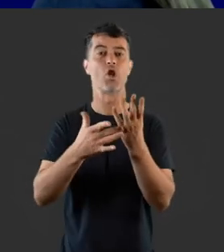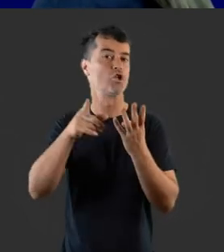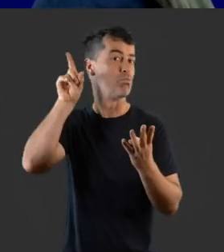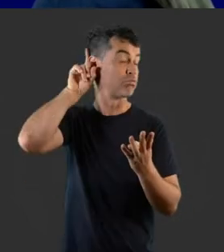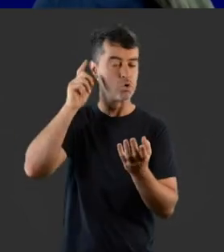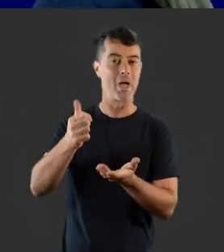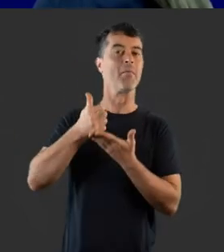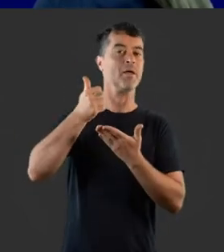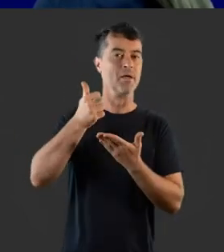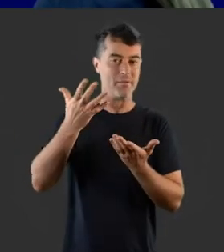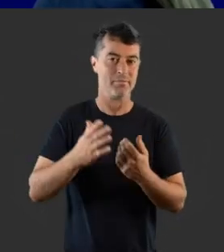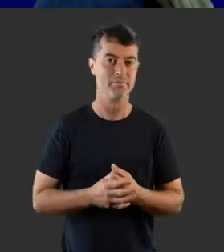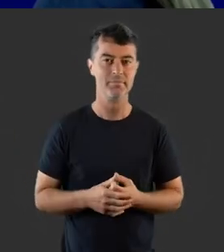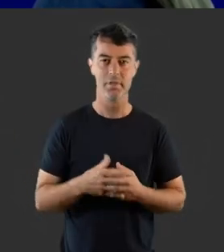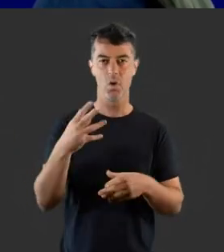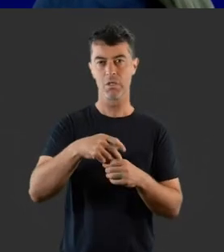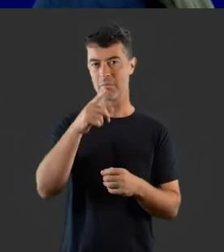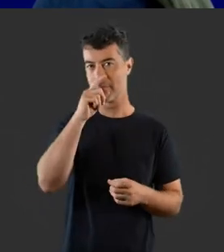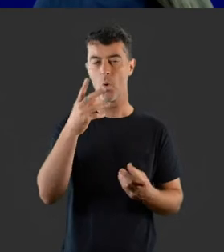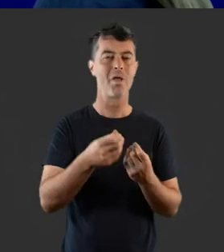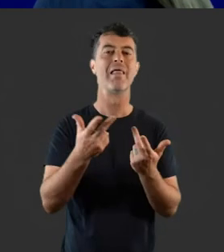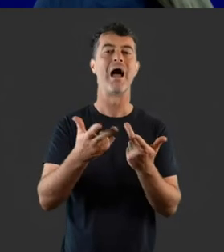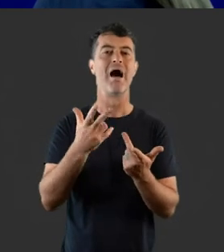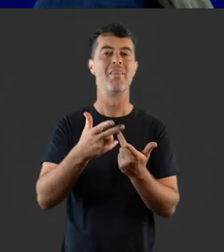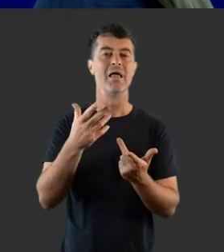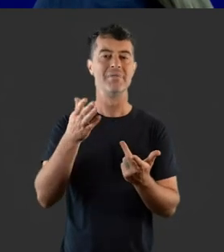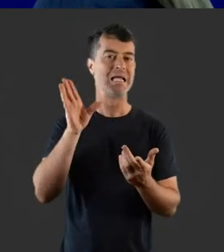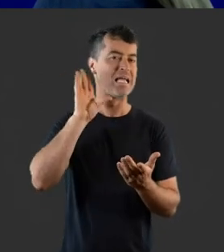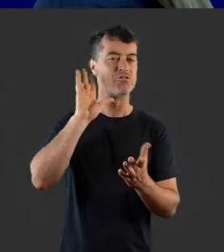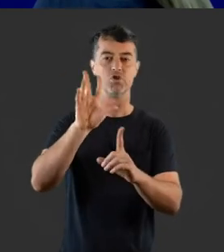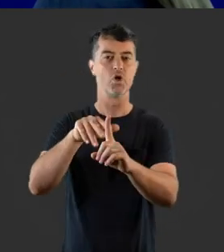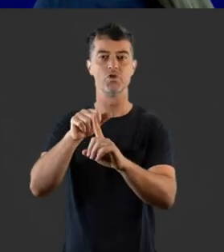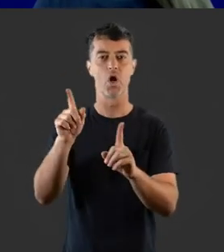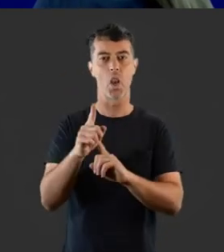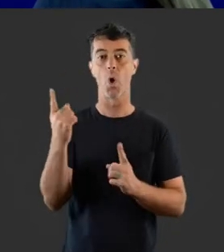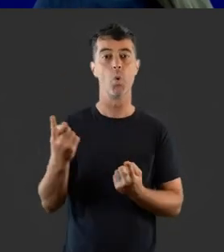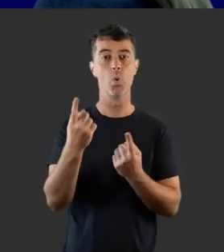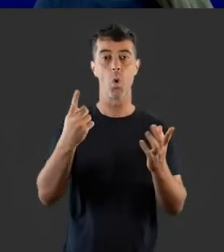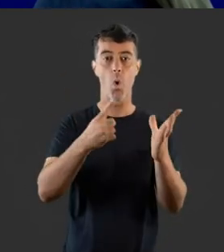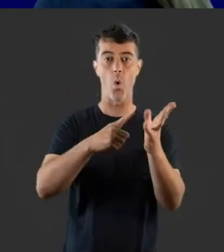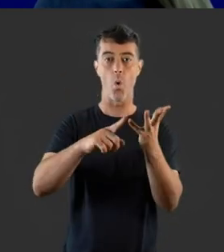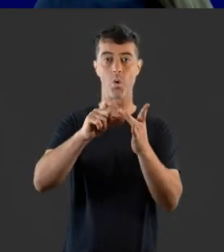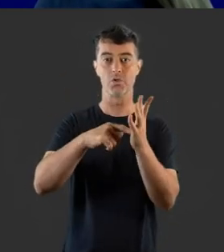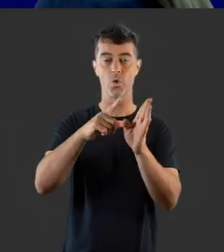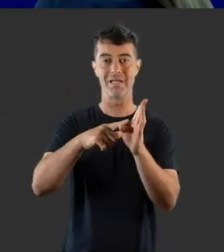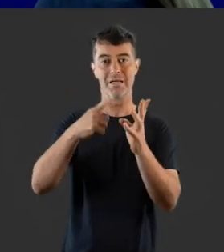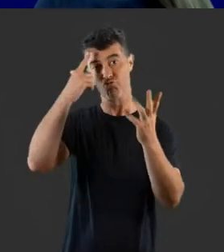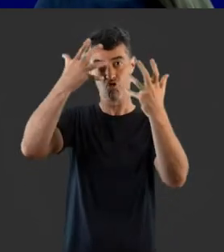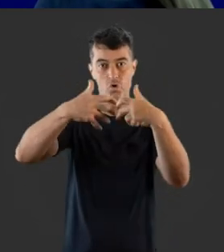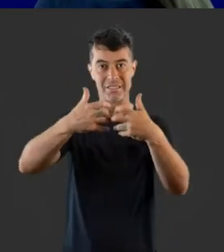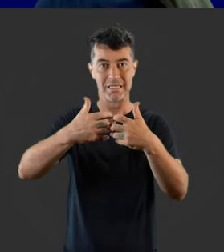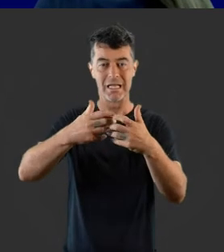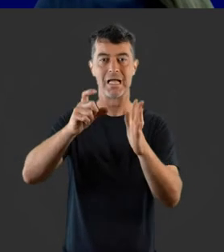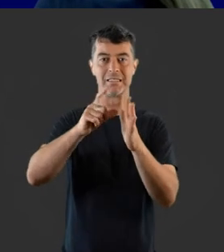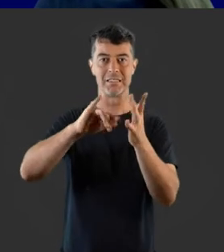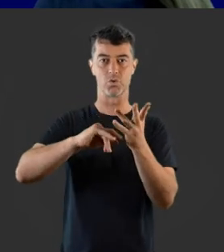technology to assist hearing. It also includes people with other hearing related diagnoses such as those with auditory processing